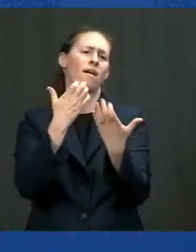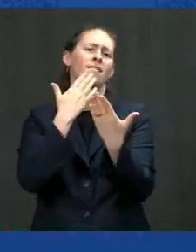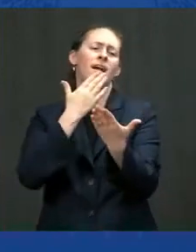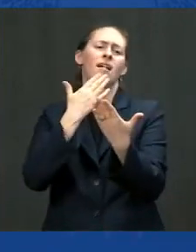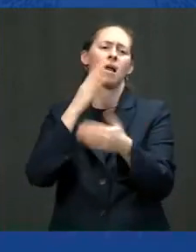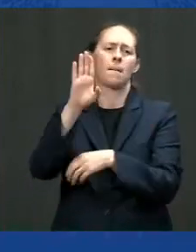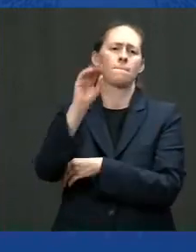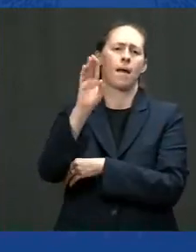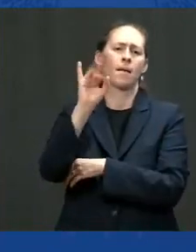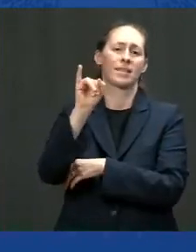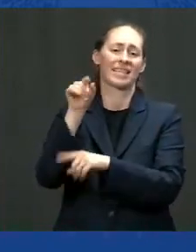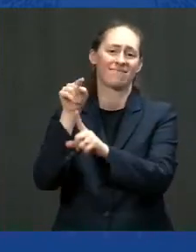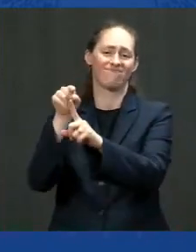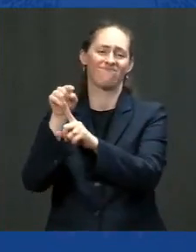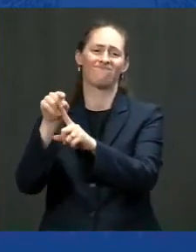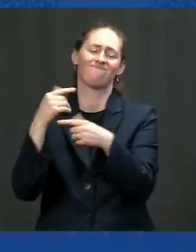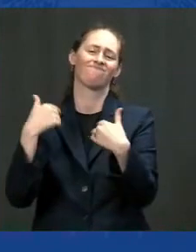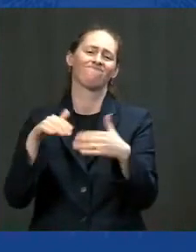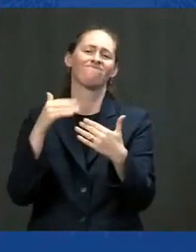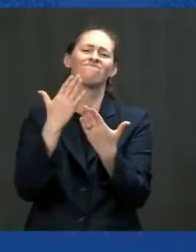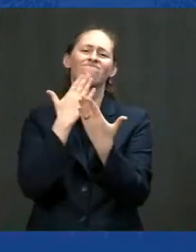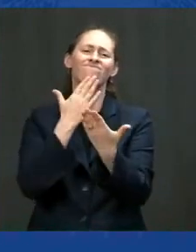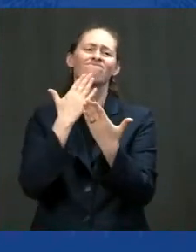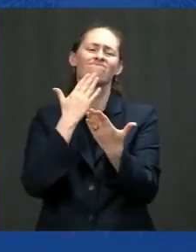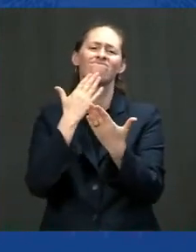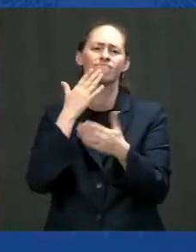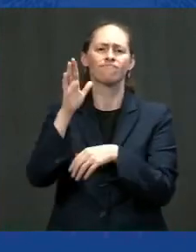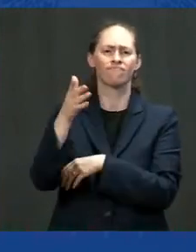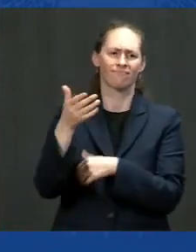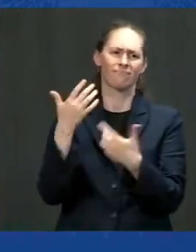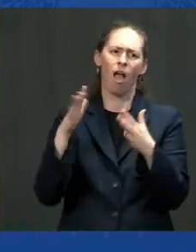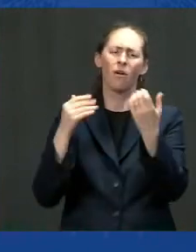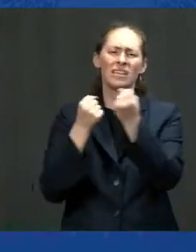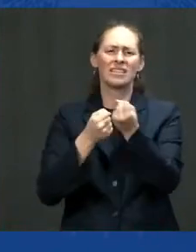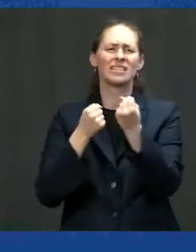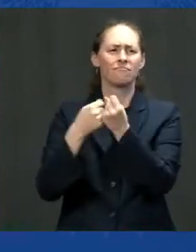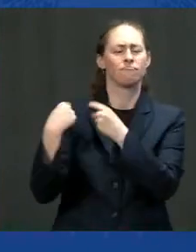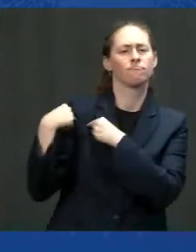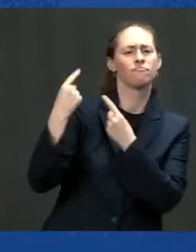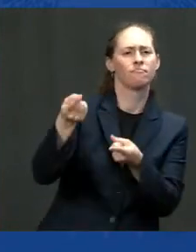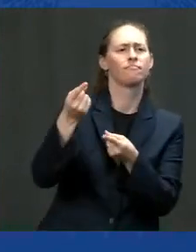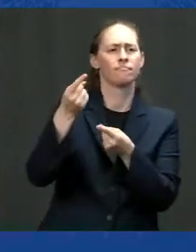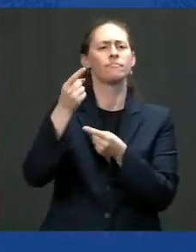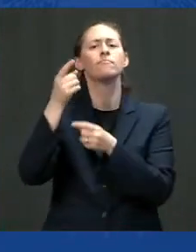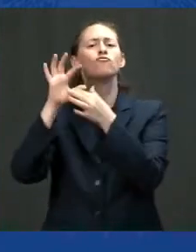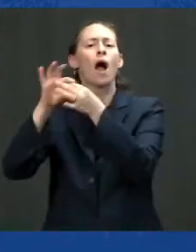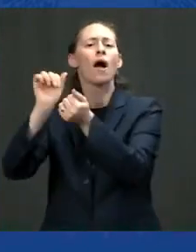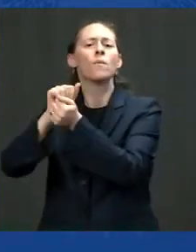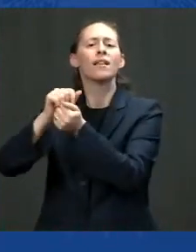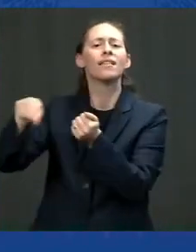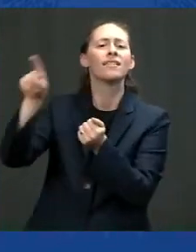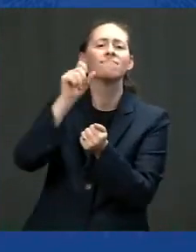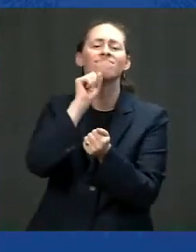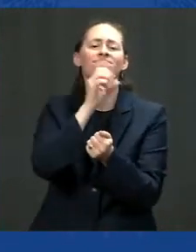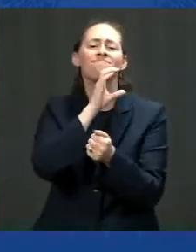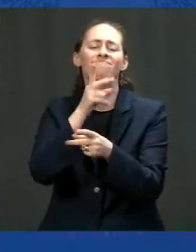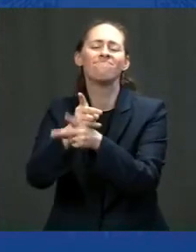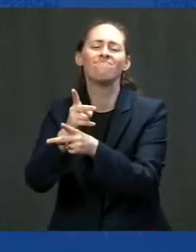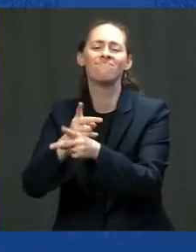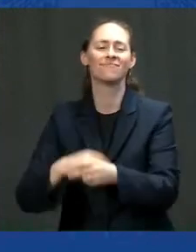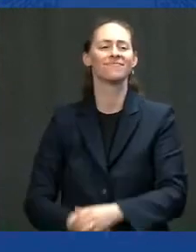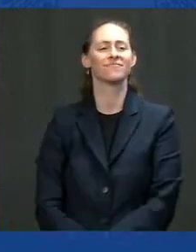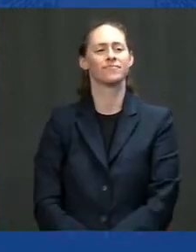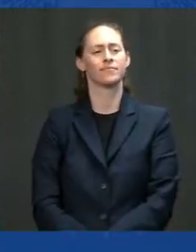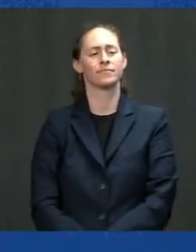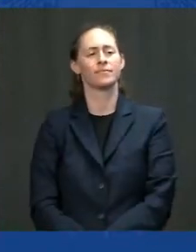this cause in the united states senate for elder care you know john mack started this iconic